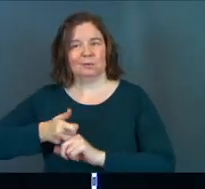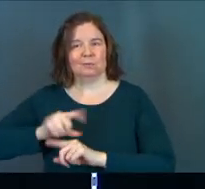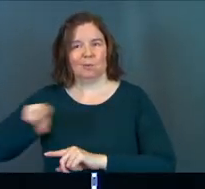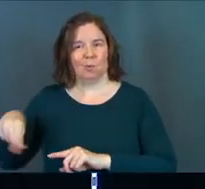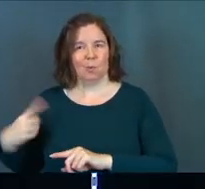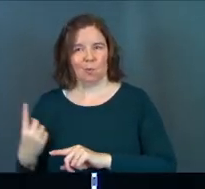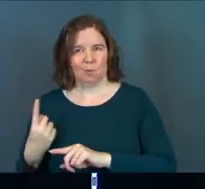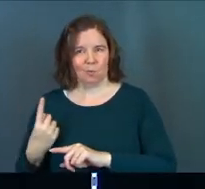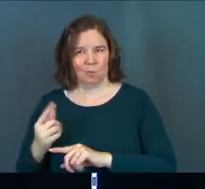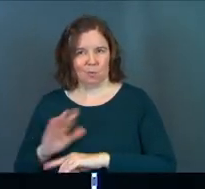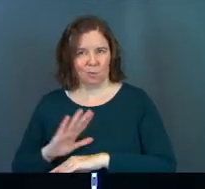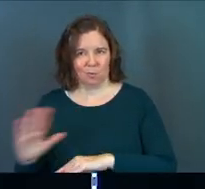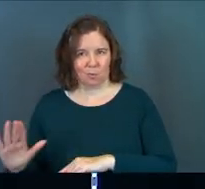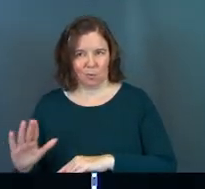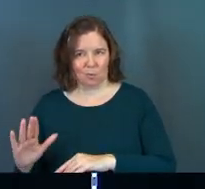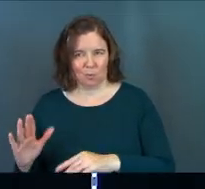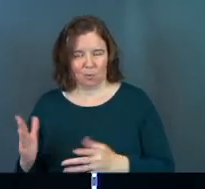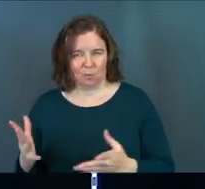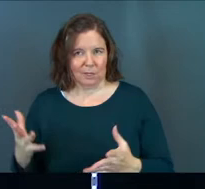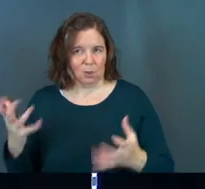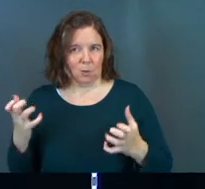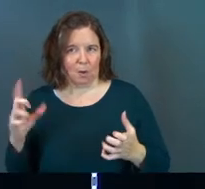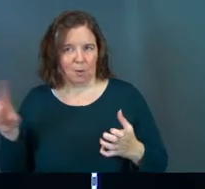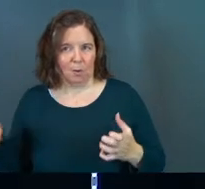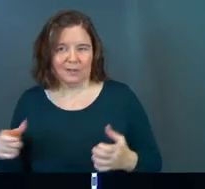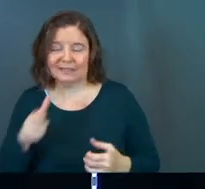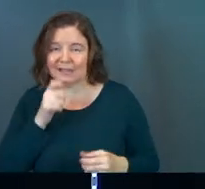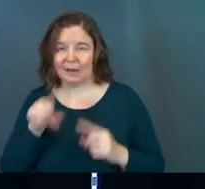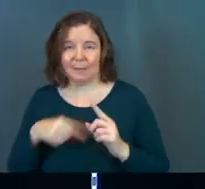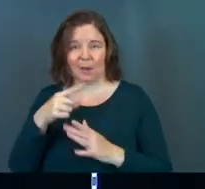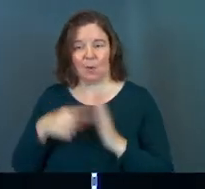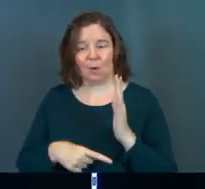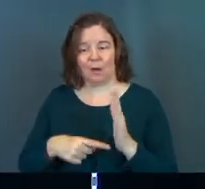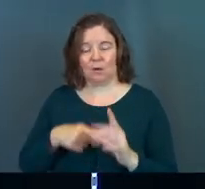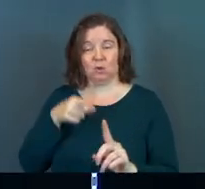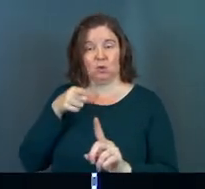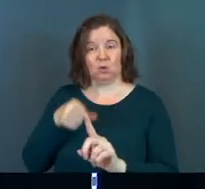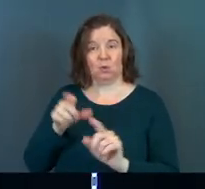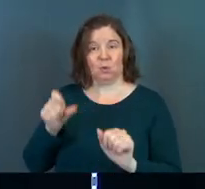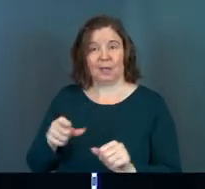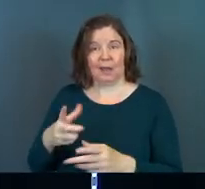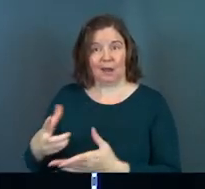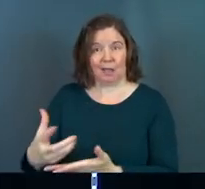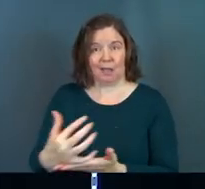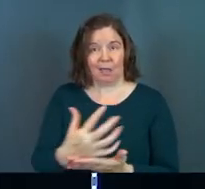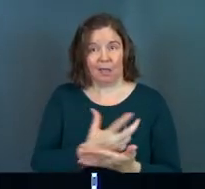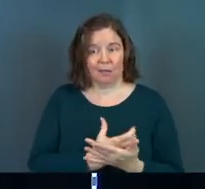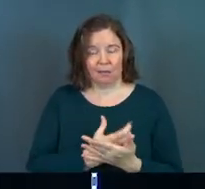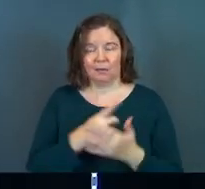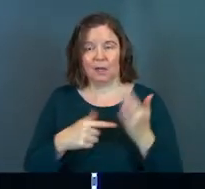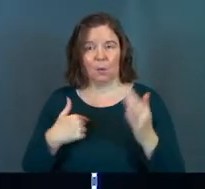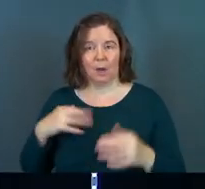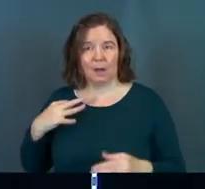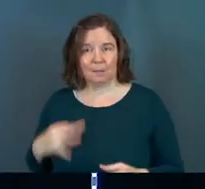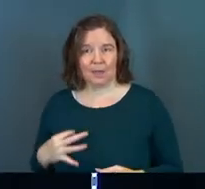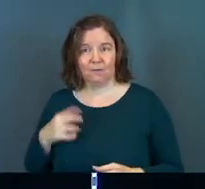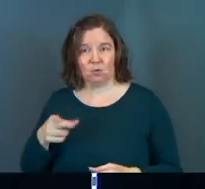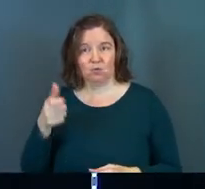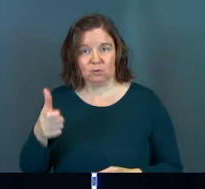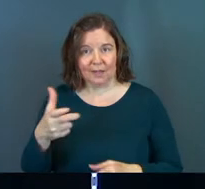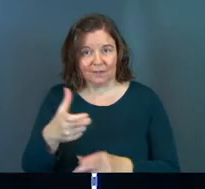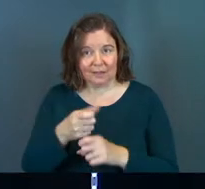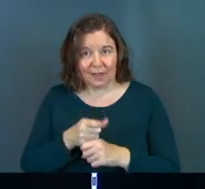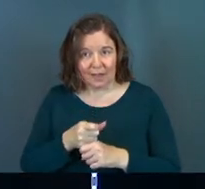worldly desires and wants. It's not all about what you can acquire. It's not about what benefits you and you